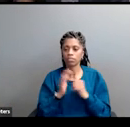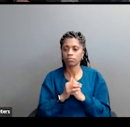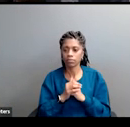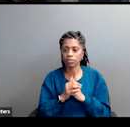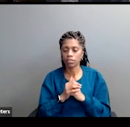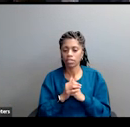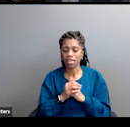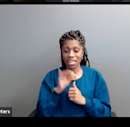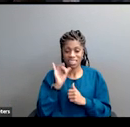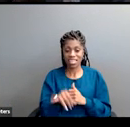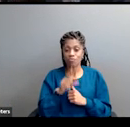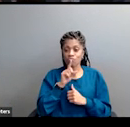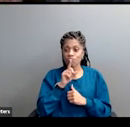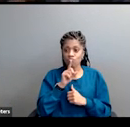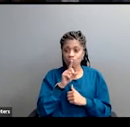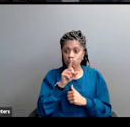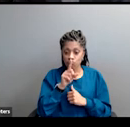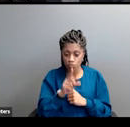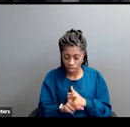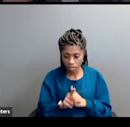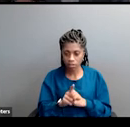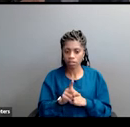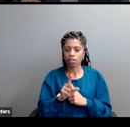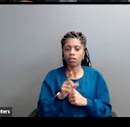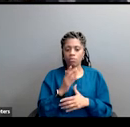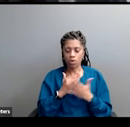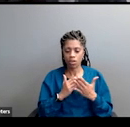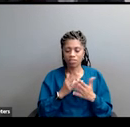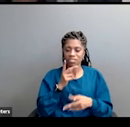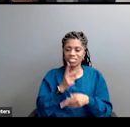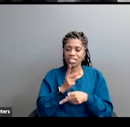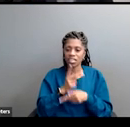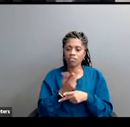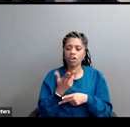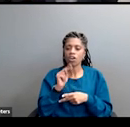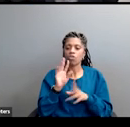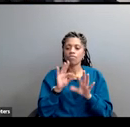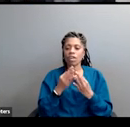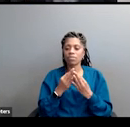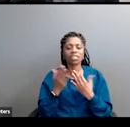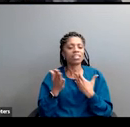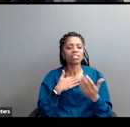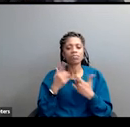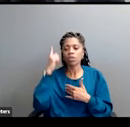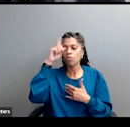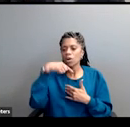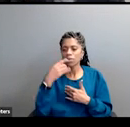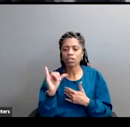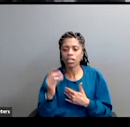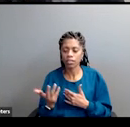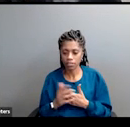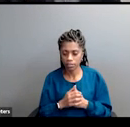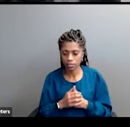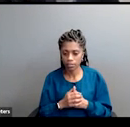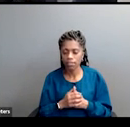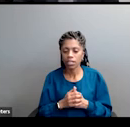pragmatic element. Take care of our own families, no matter what we look like. Okay. So now I'm going to ask Kareem to help